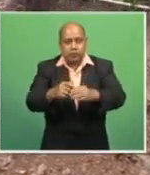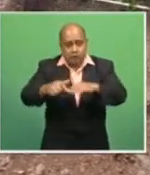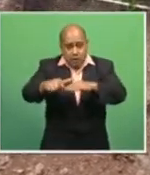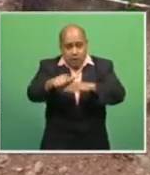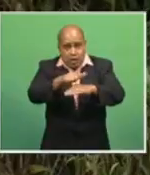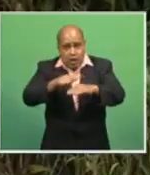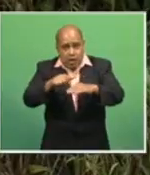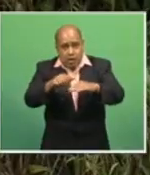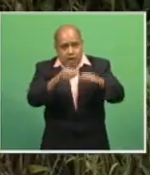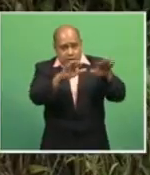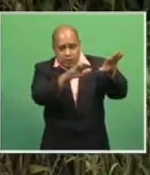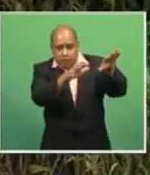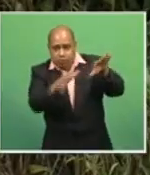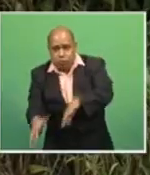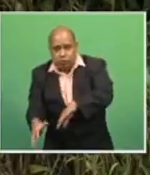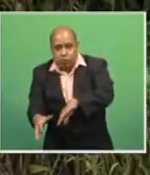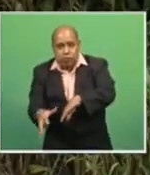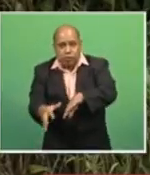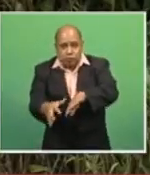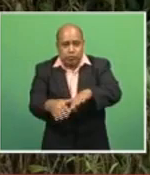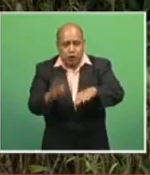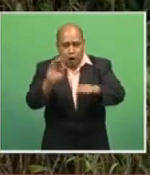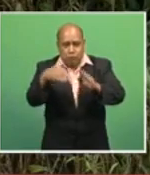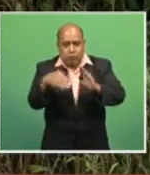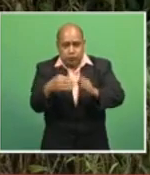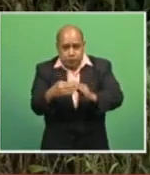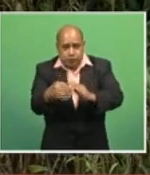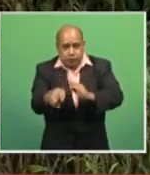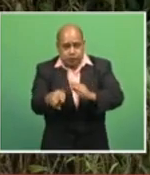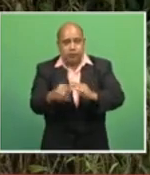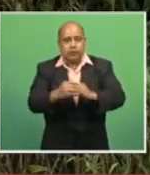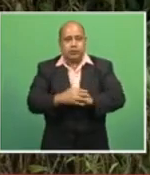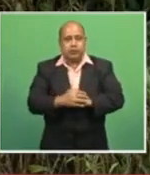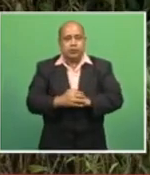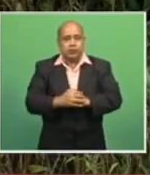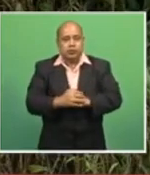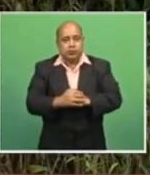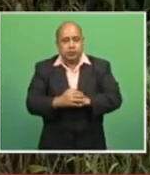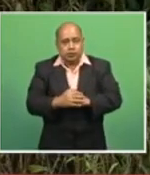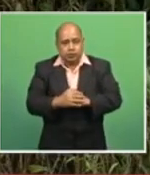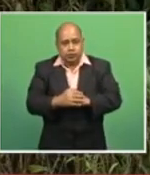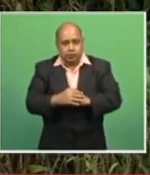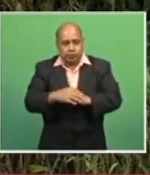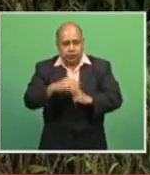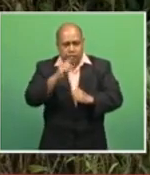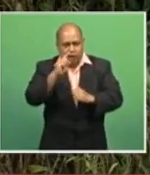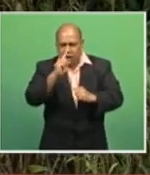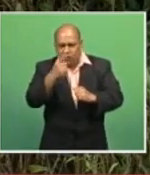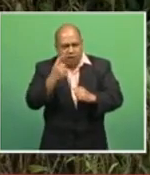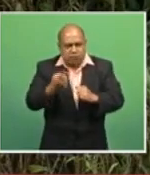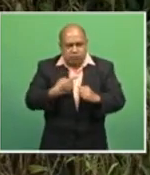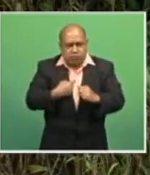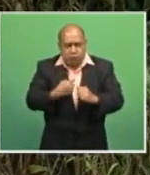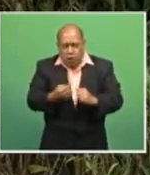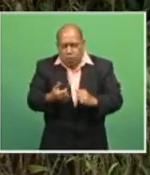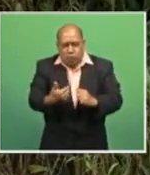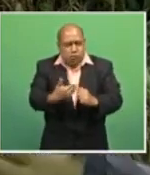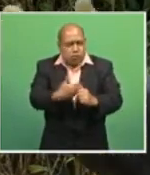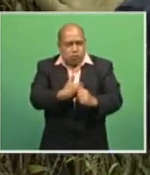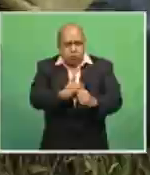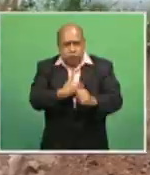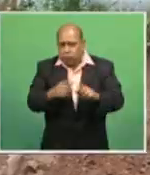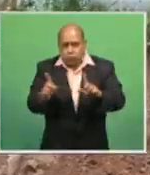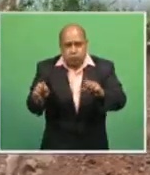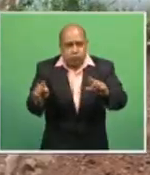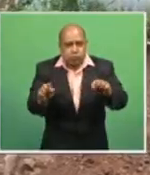their homes. We could not do anything at that point in time because it was late, actually early in the morning. And we